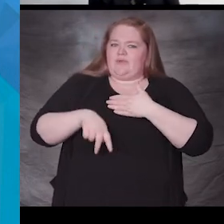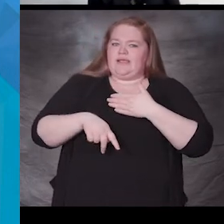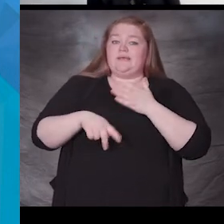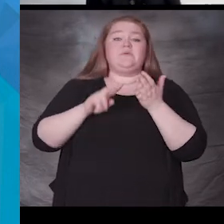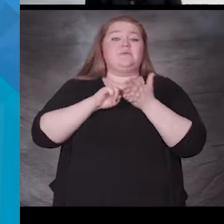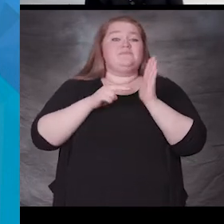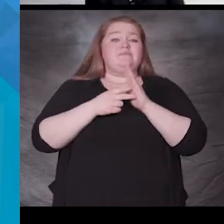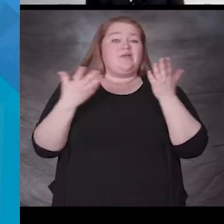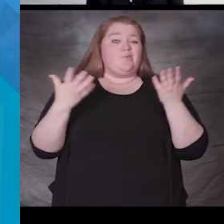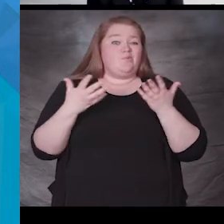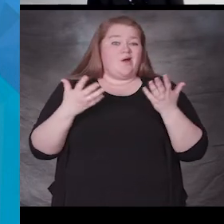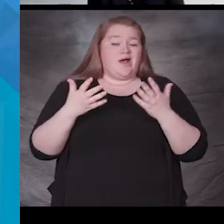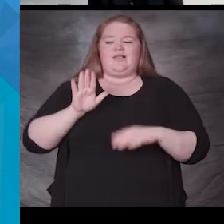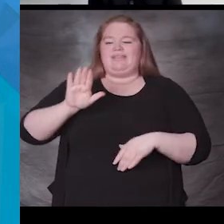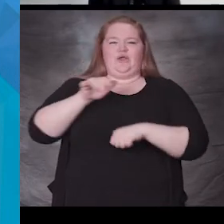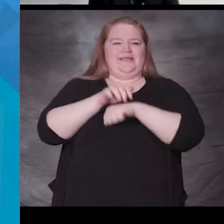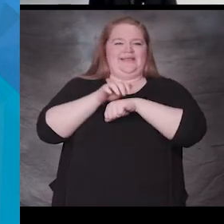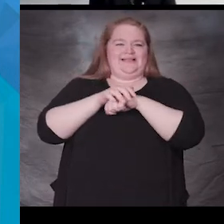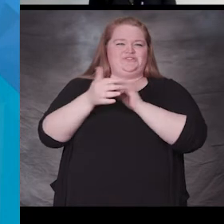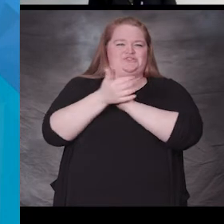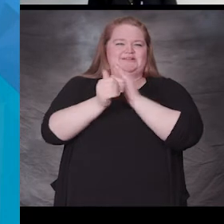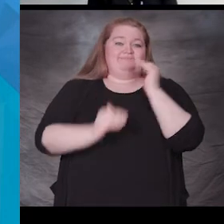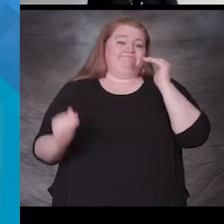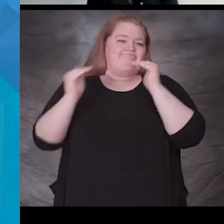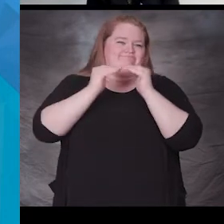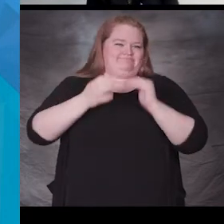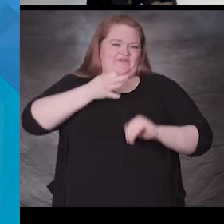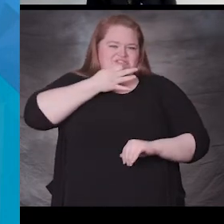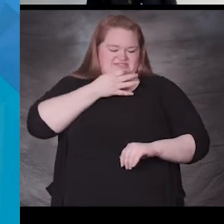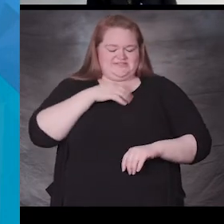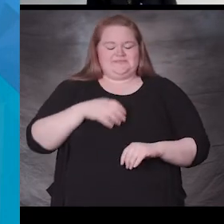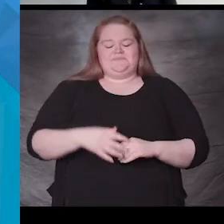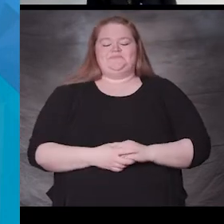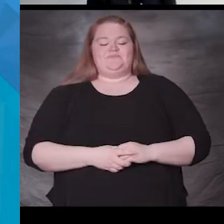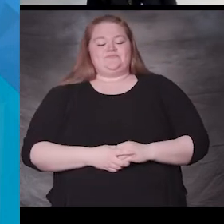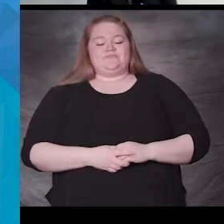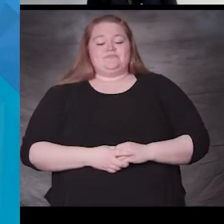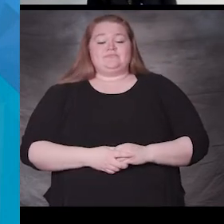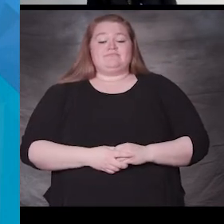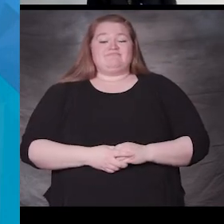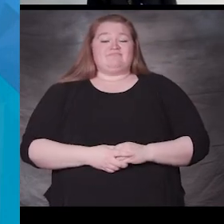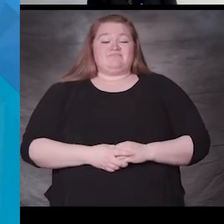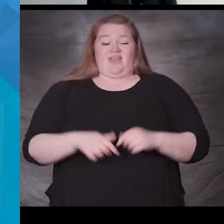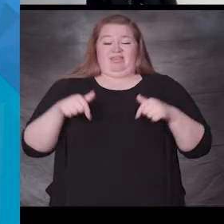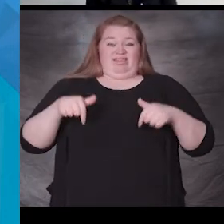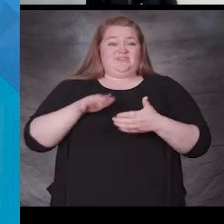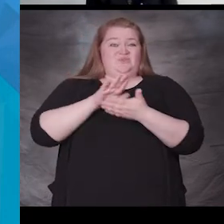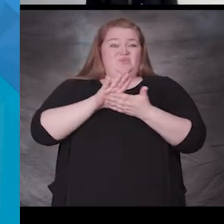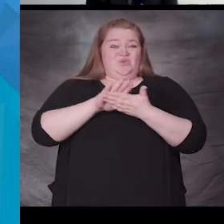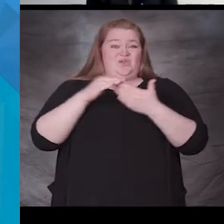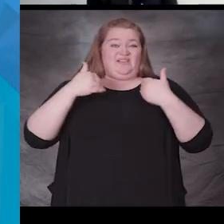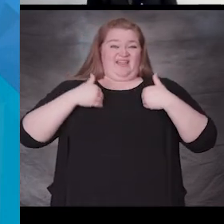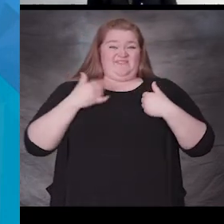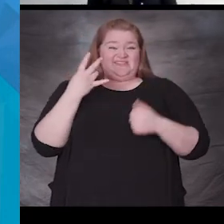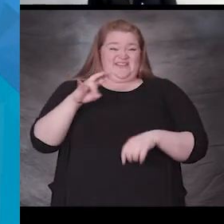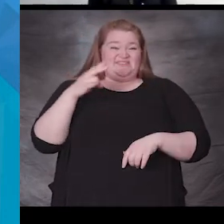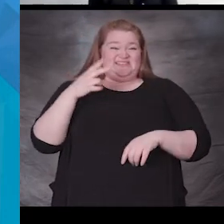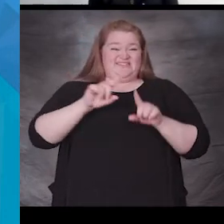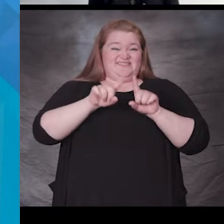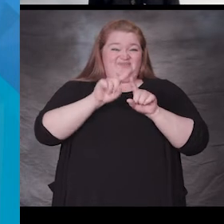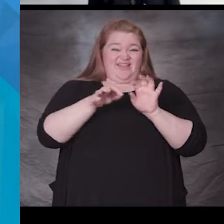means that they have reached proficiency in English. We have over 17 different languages represented here at Bernie